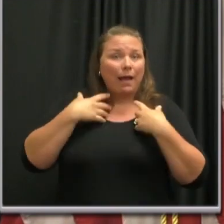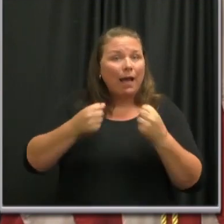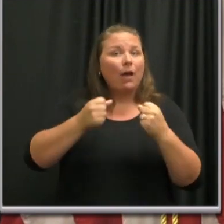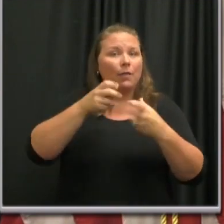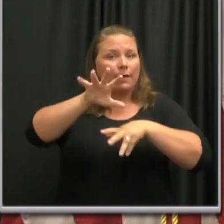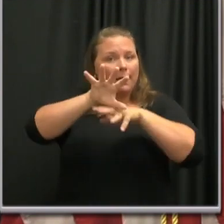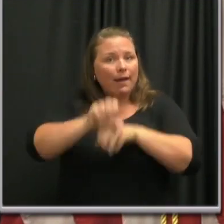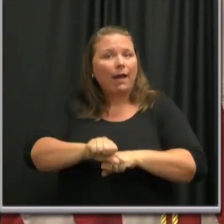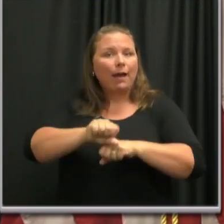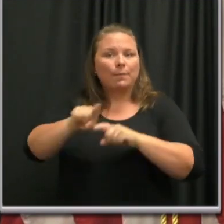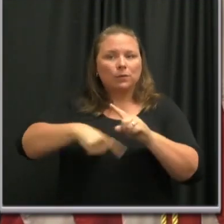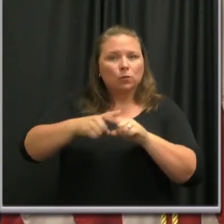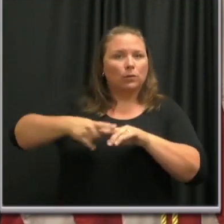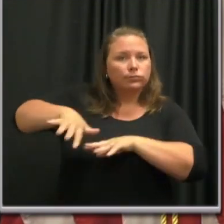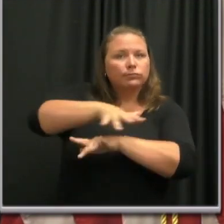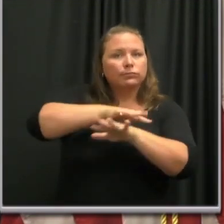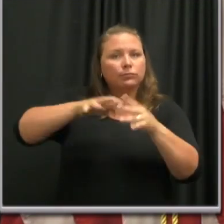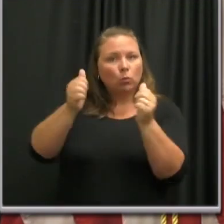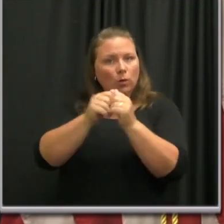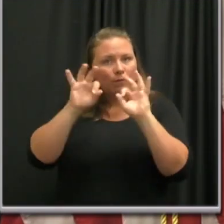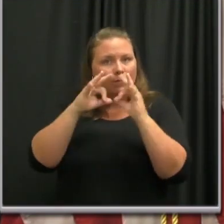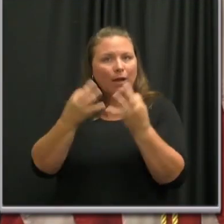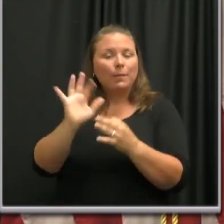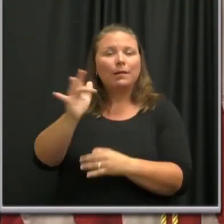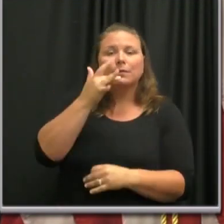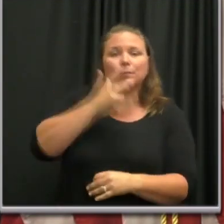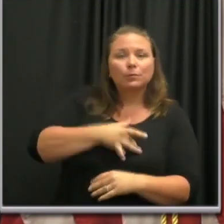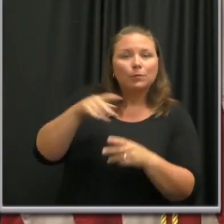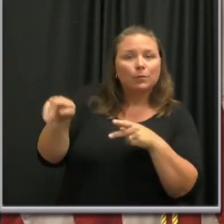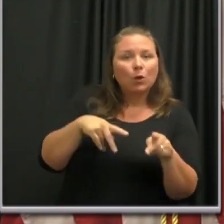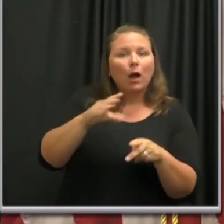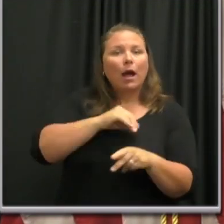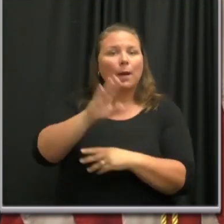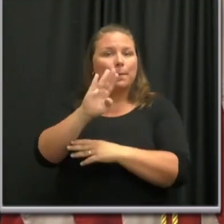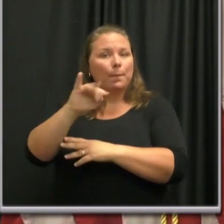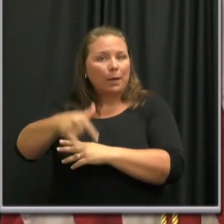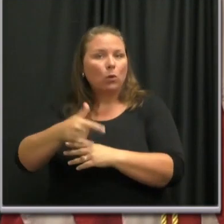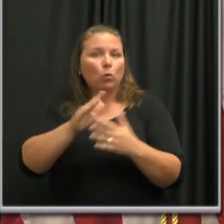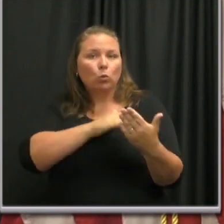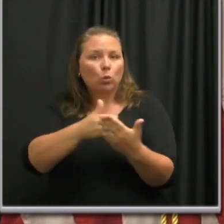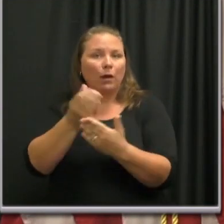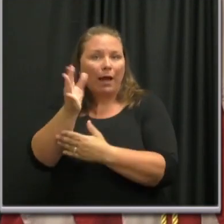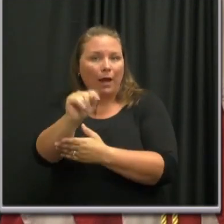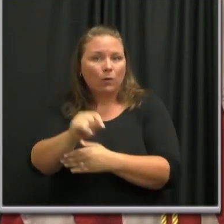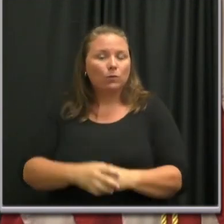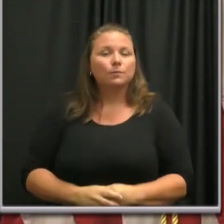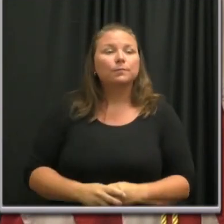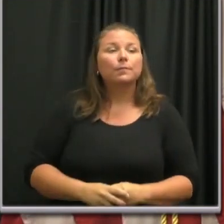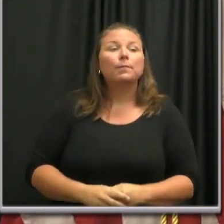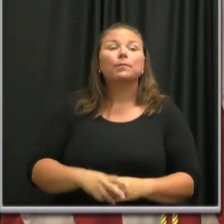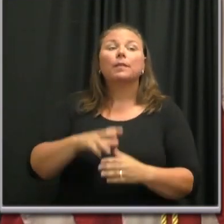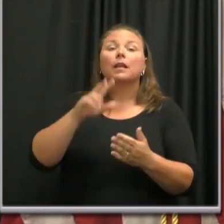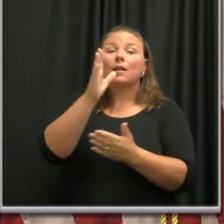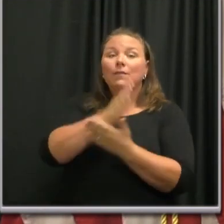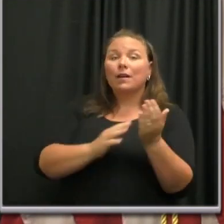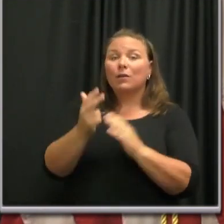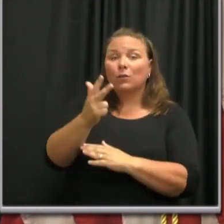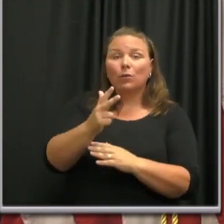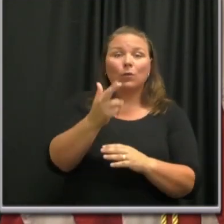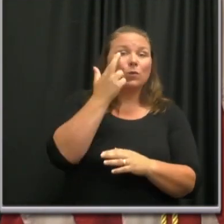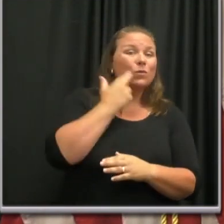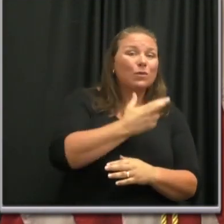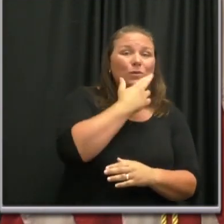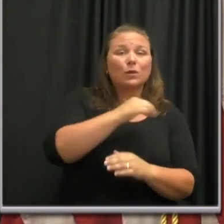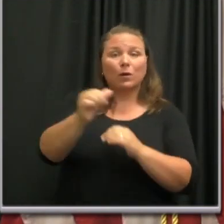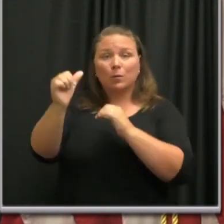these more intimate gatherings like birthday parties and backyard barbecues. In Phase 3, restaurants and bars,